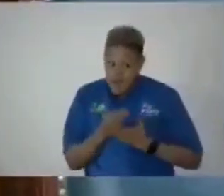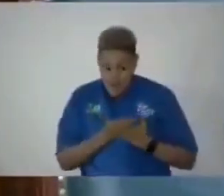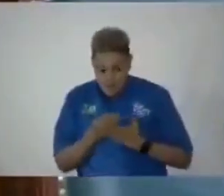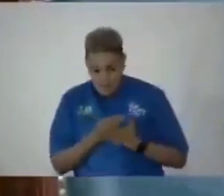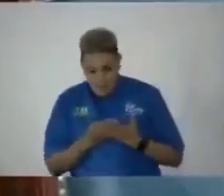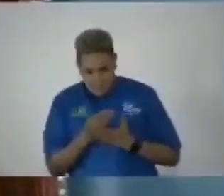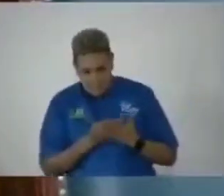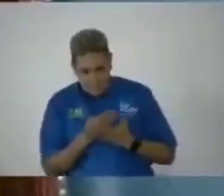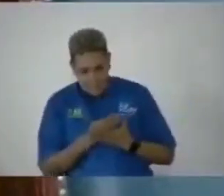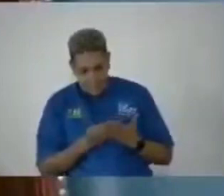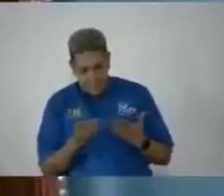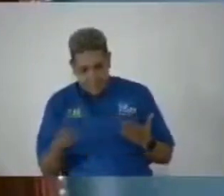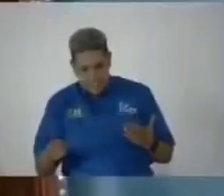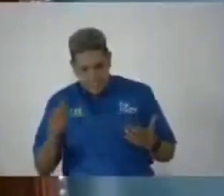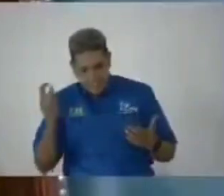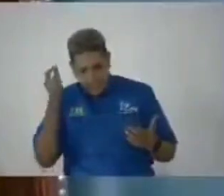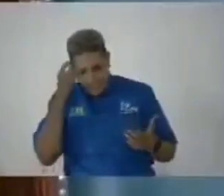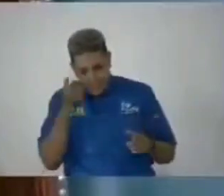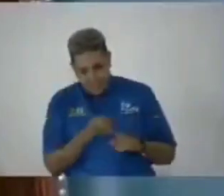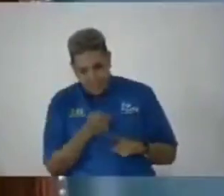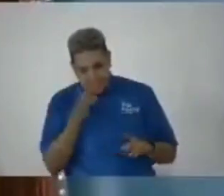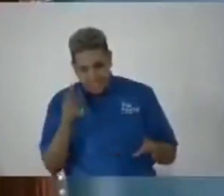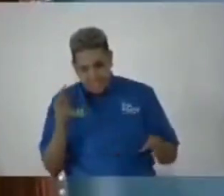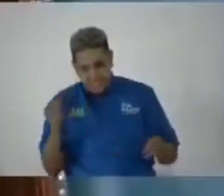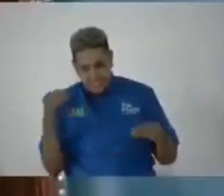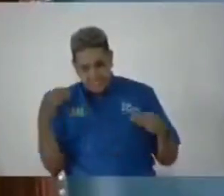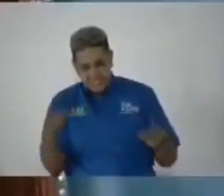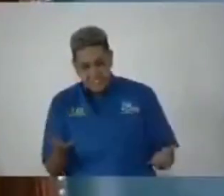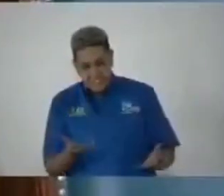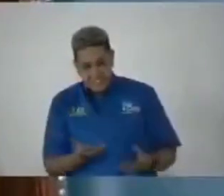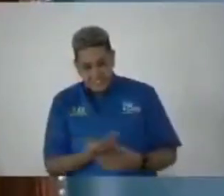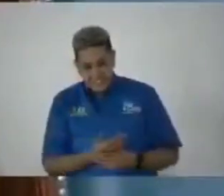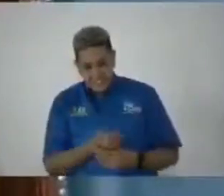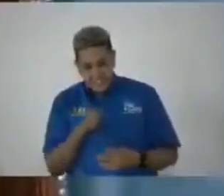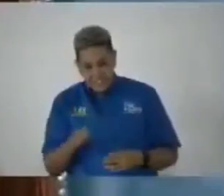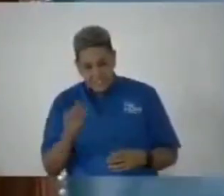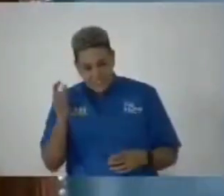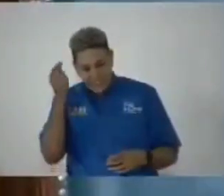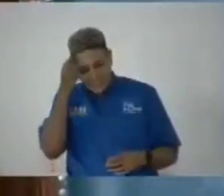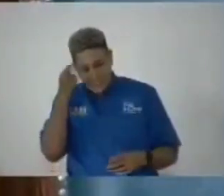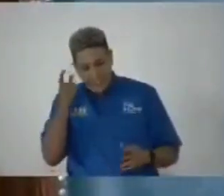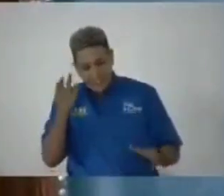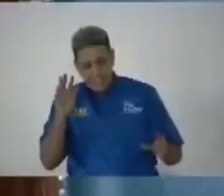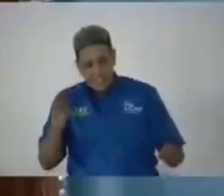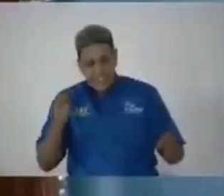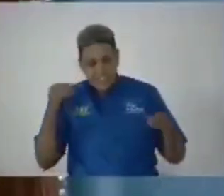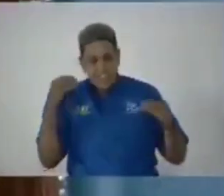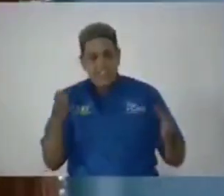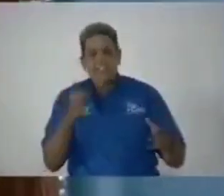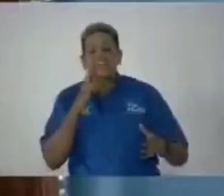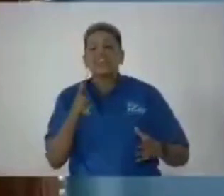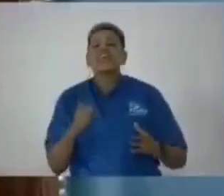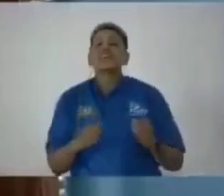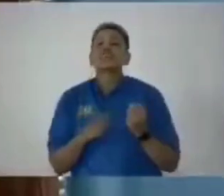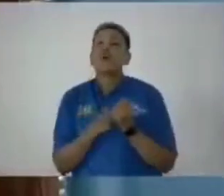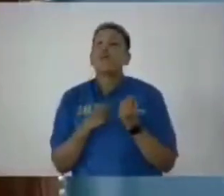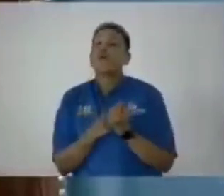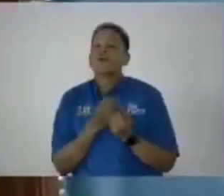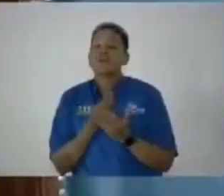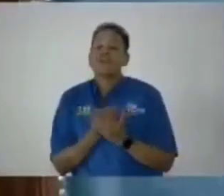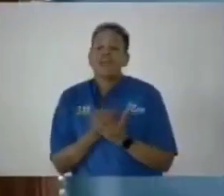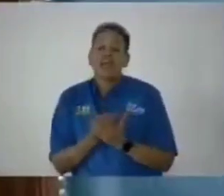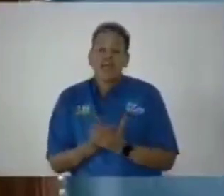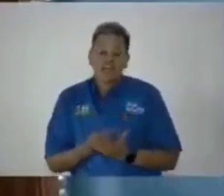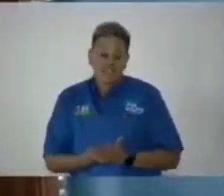this government has given this government has supported financially